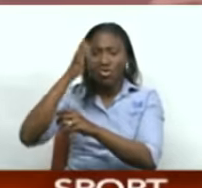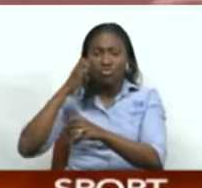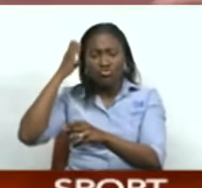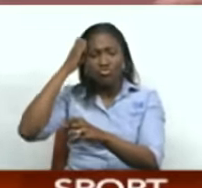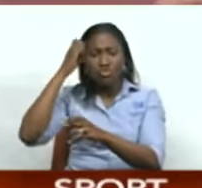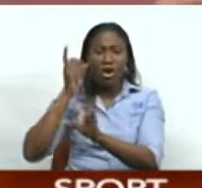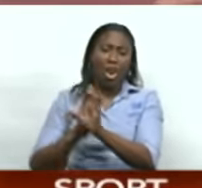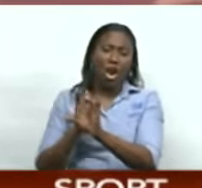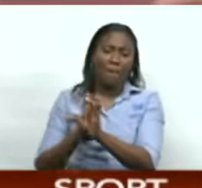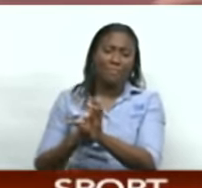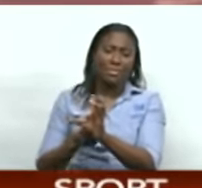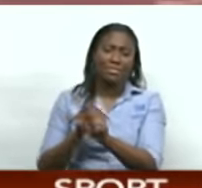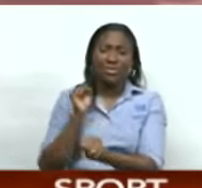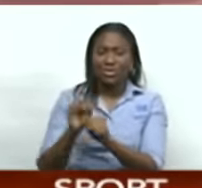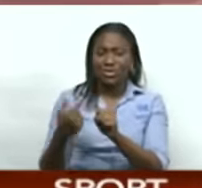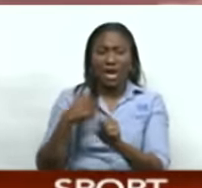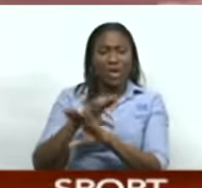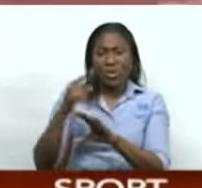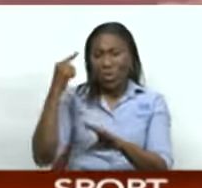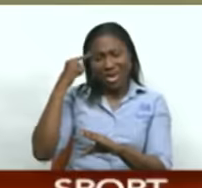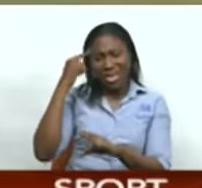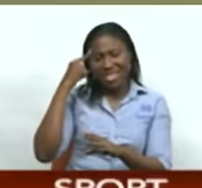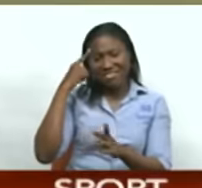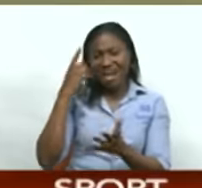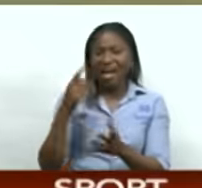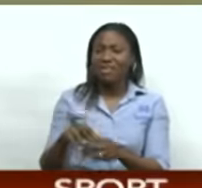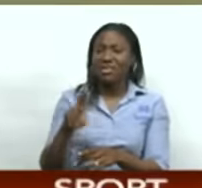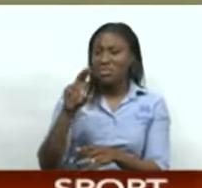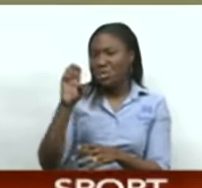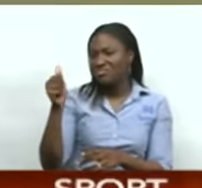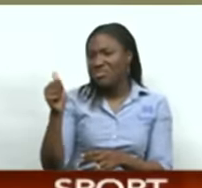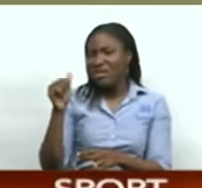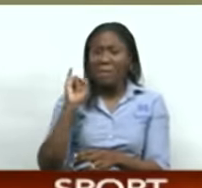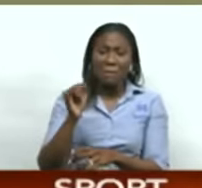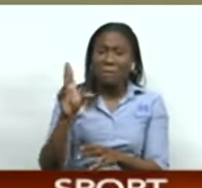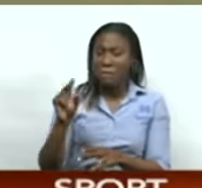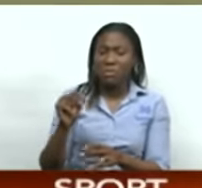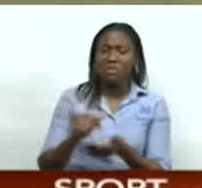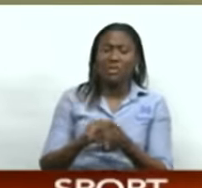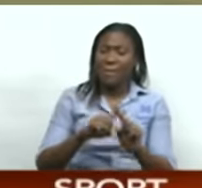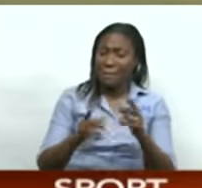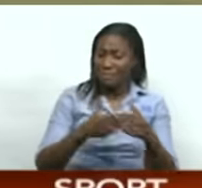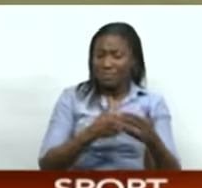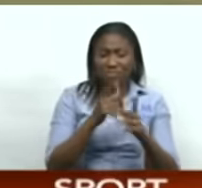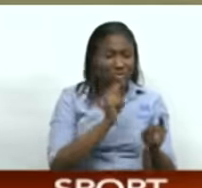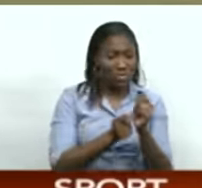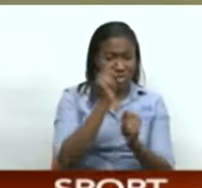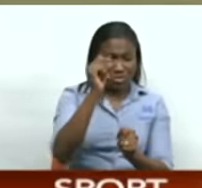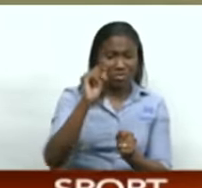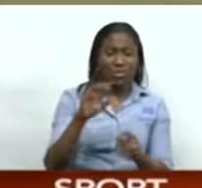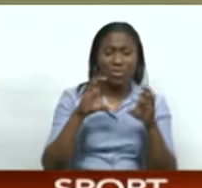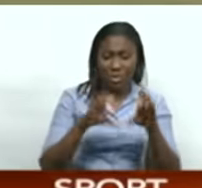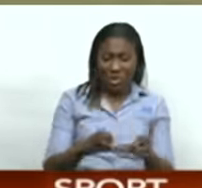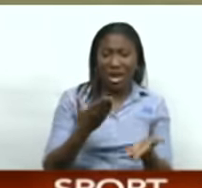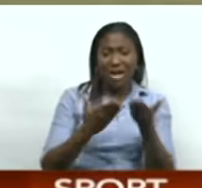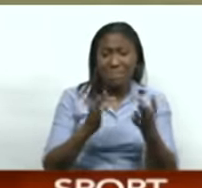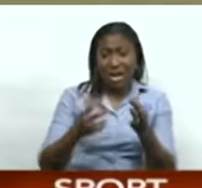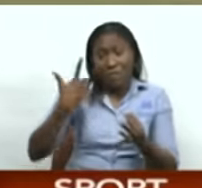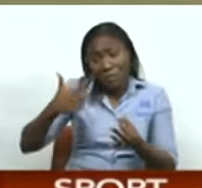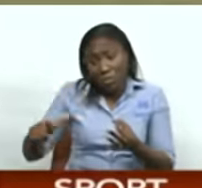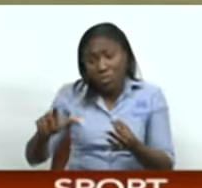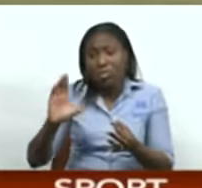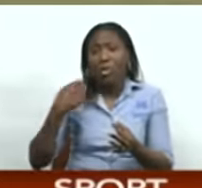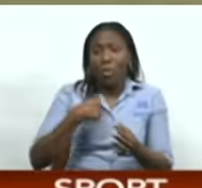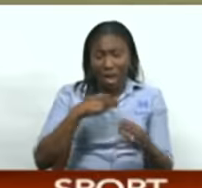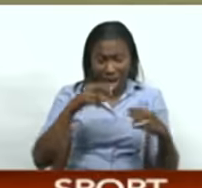So, no, I don't think that would hurt them in any way. Even with a defeat in this fixture, TNT will have one more chance to qualify for the 2024